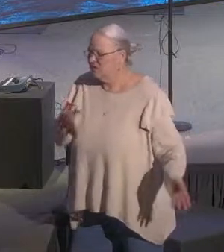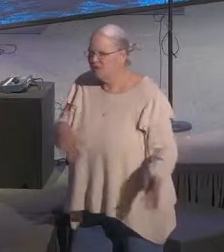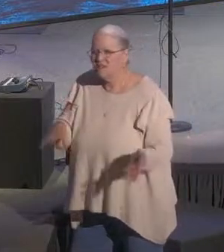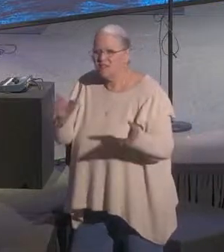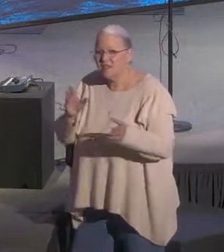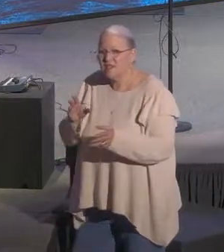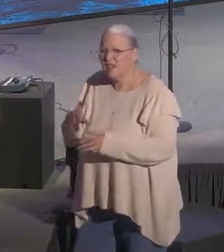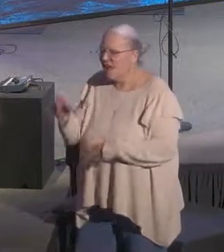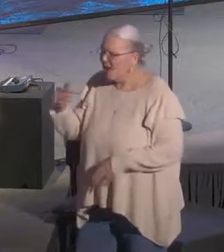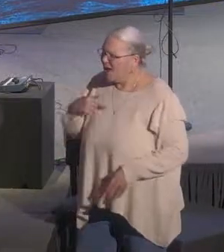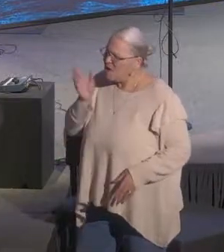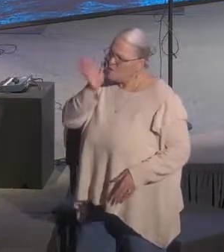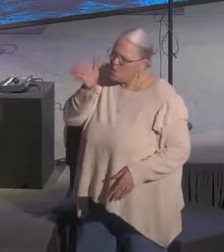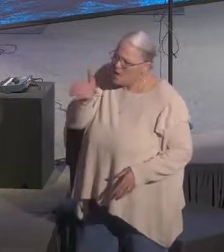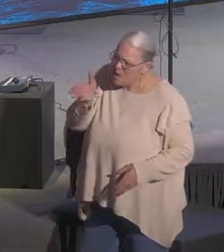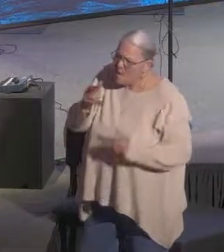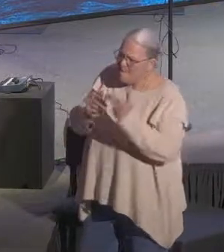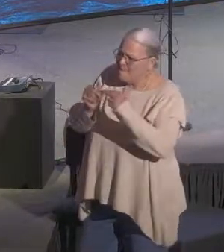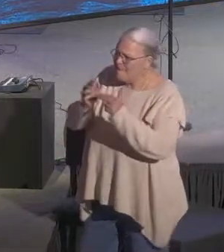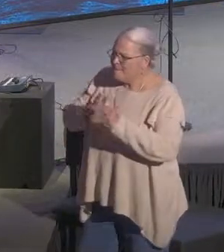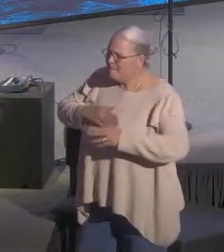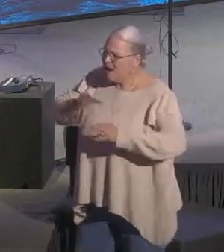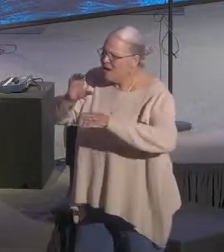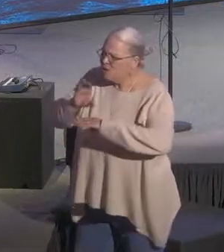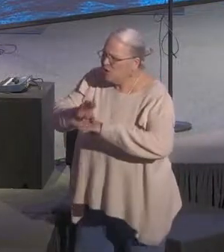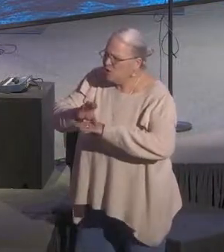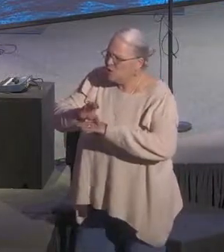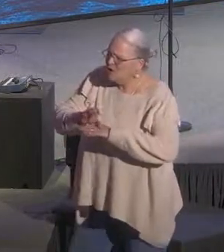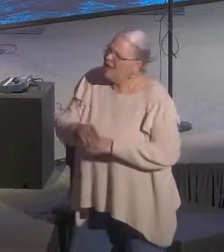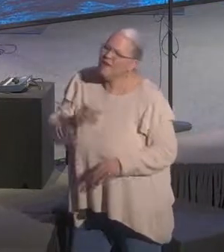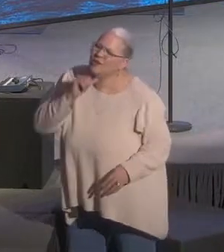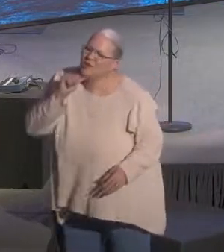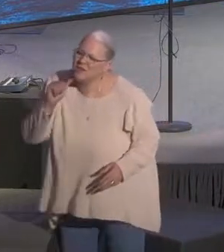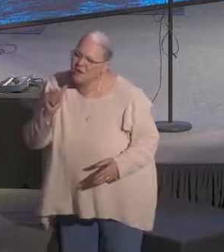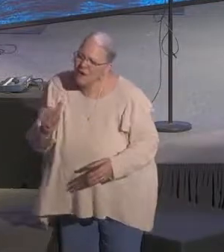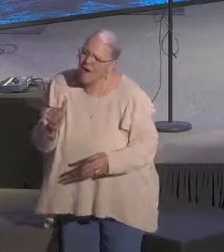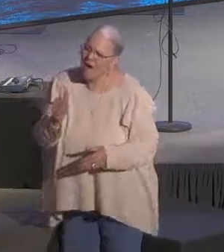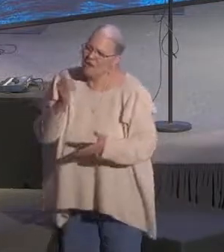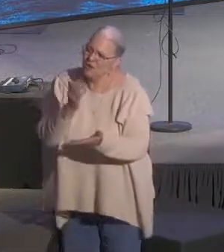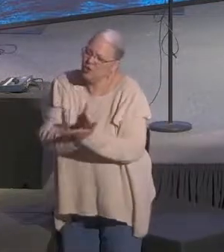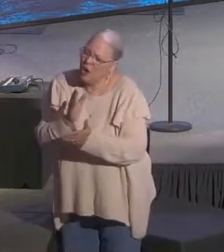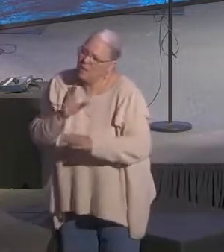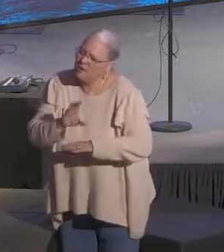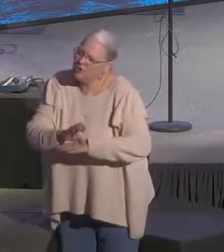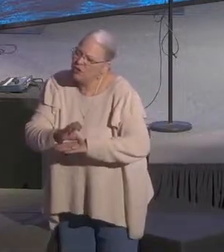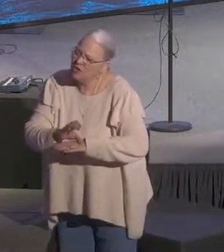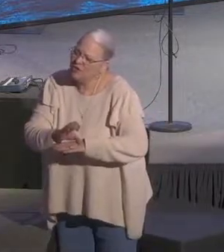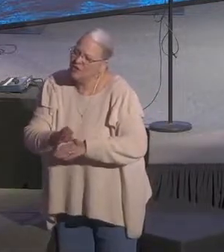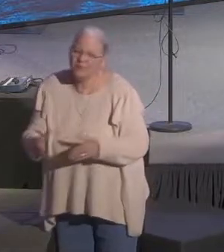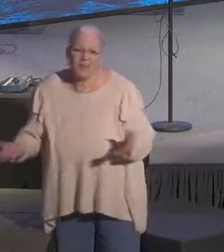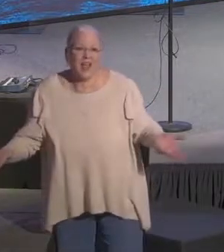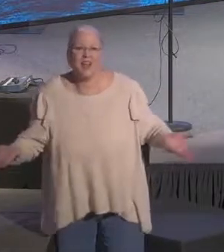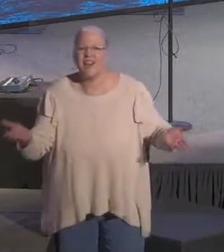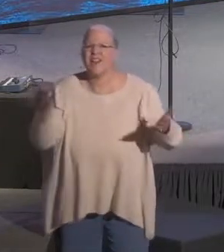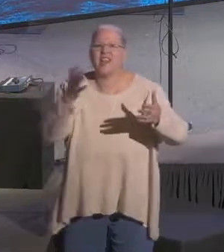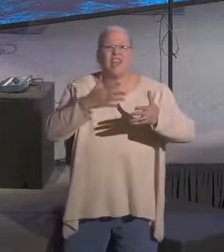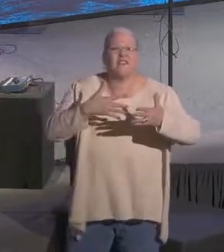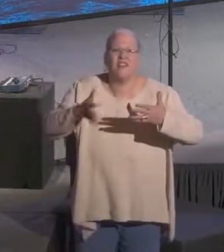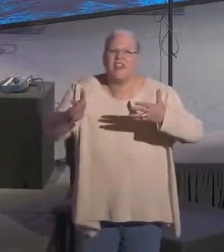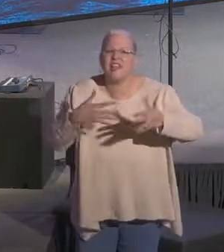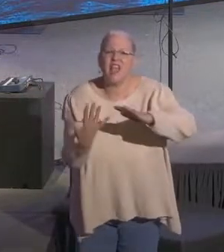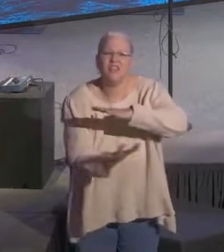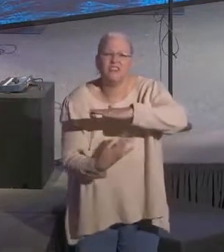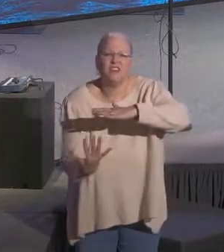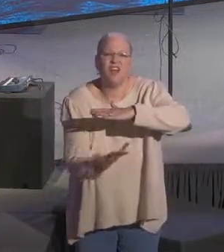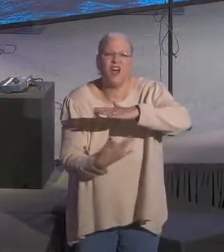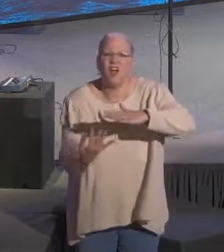of Christ. I will build my church. You cannot stop the church, and even the gates of Hades, the gates of